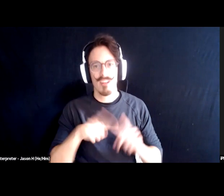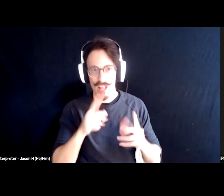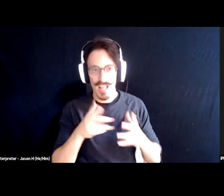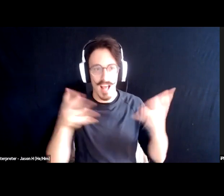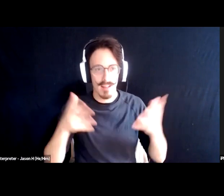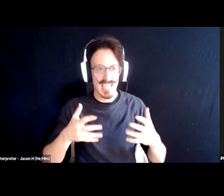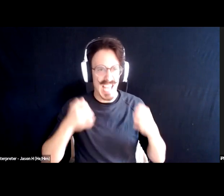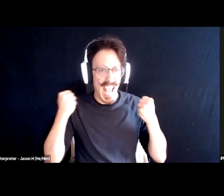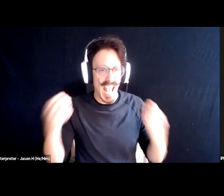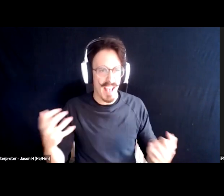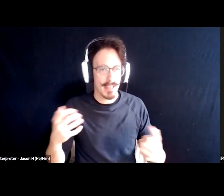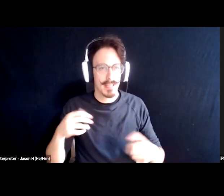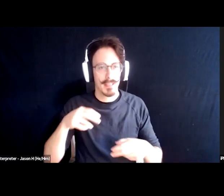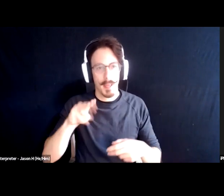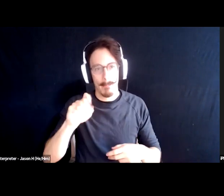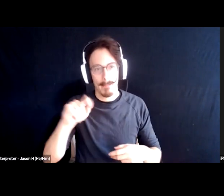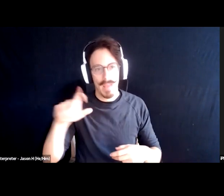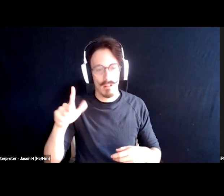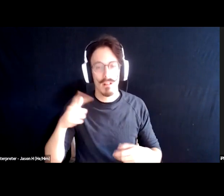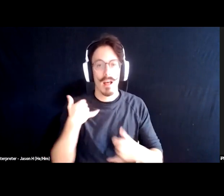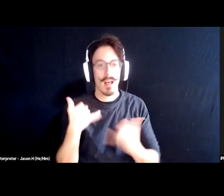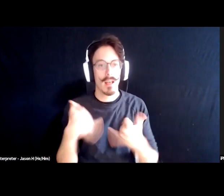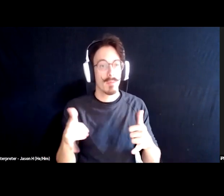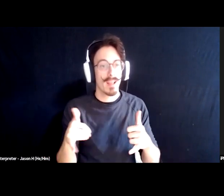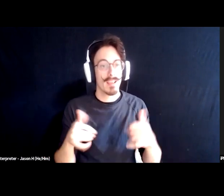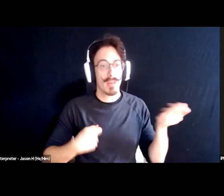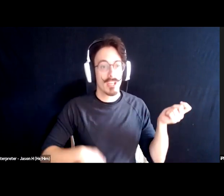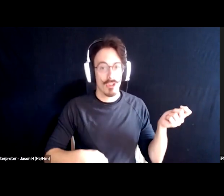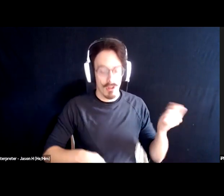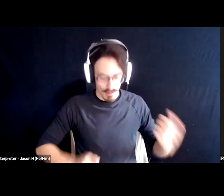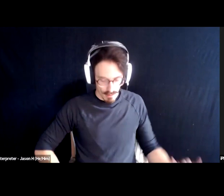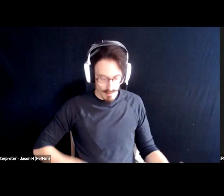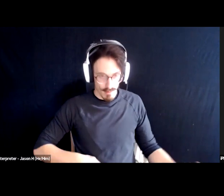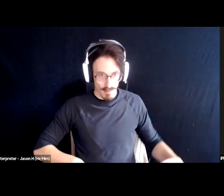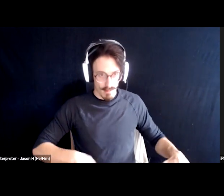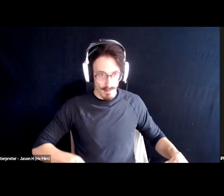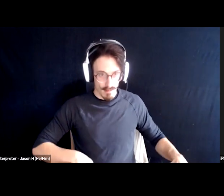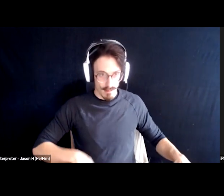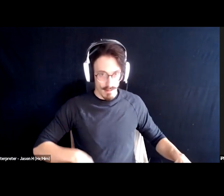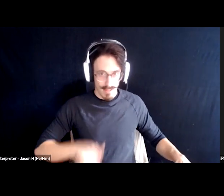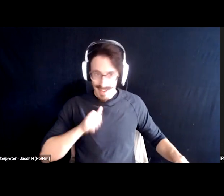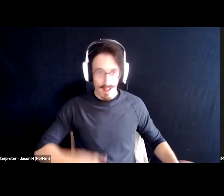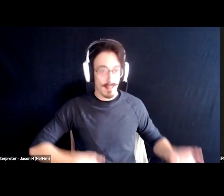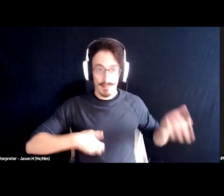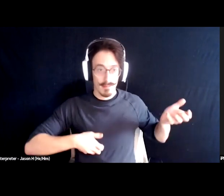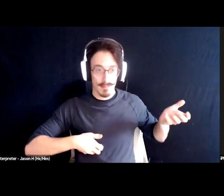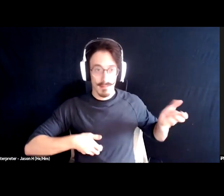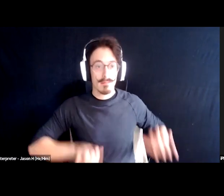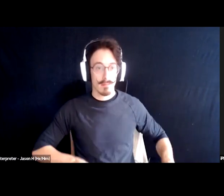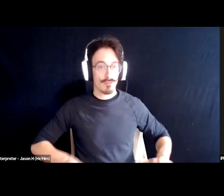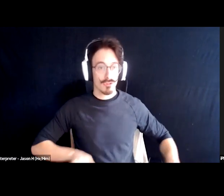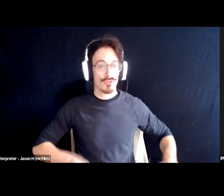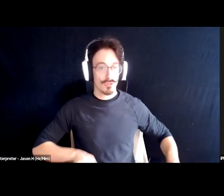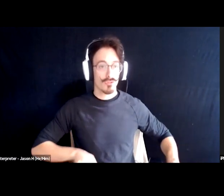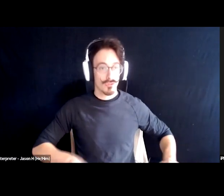uh i play my guitar flat top so if my guitar is on my lap rather than the standard way of playing it but i am in uh